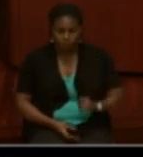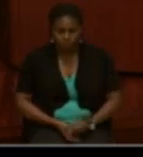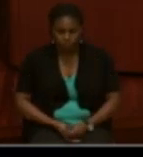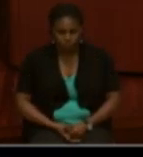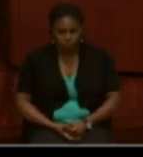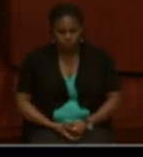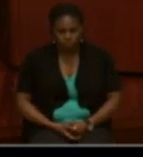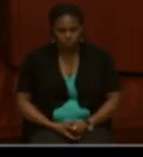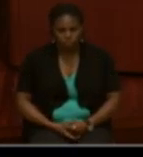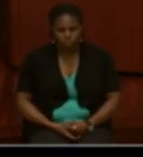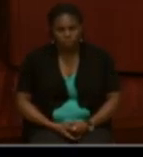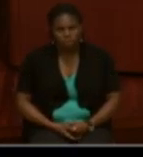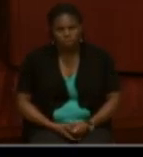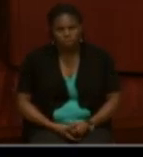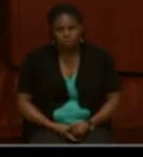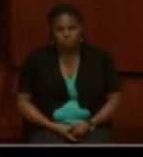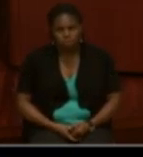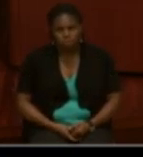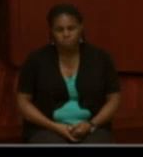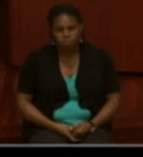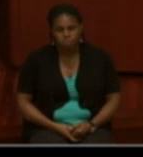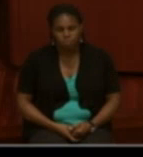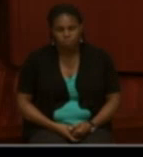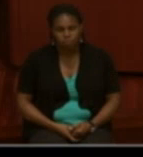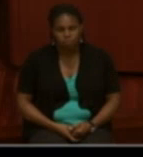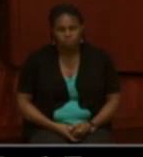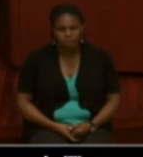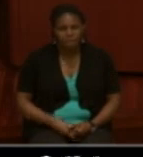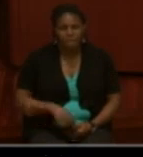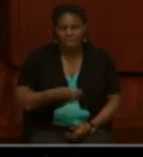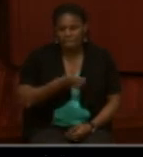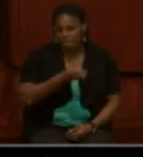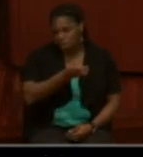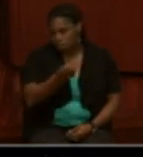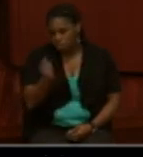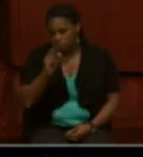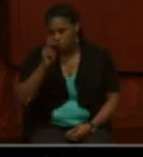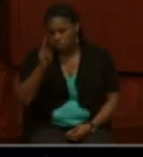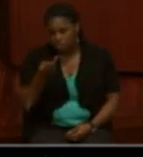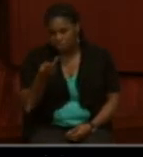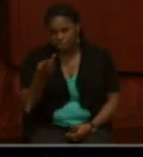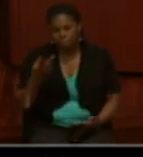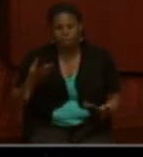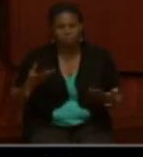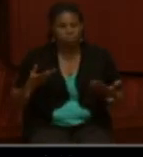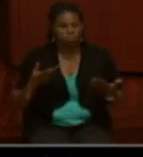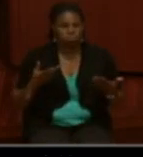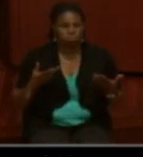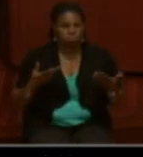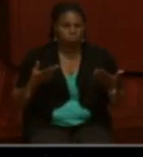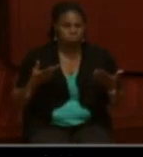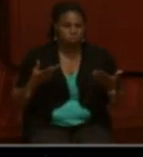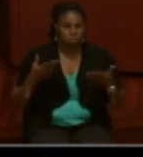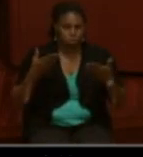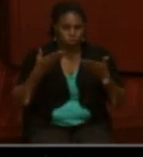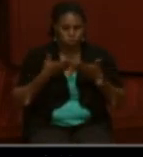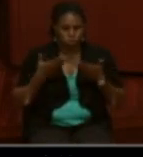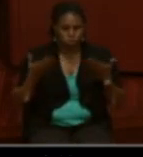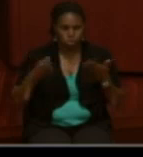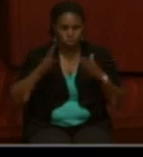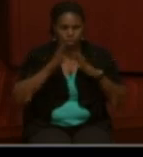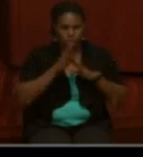There are several secondary sources that will provide excellent information and background on